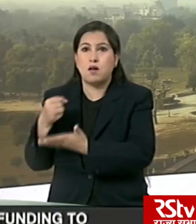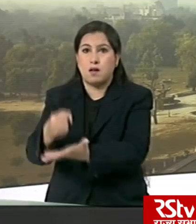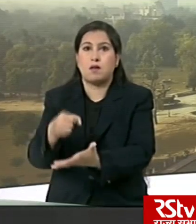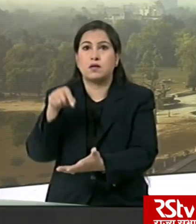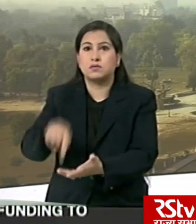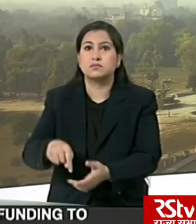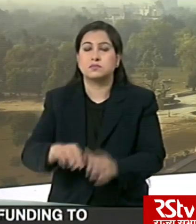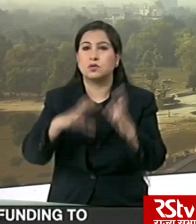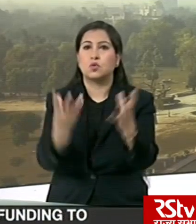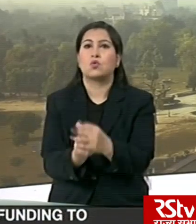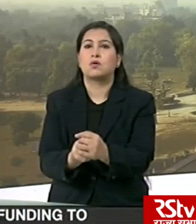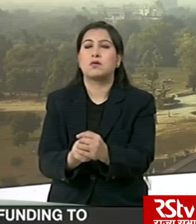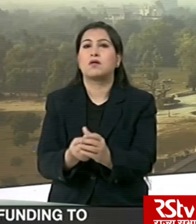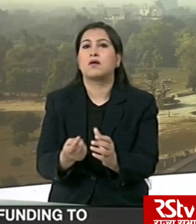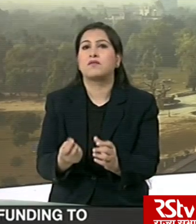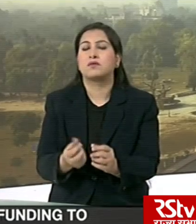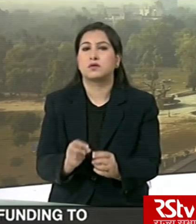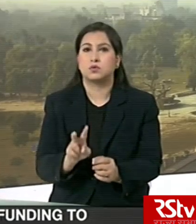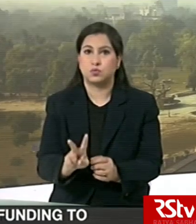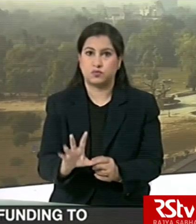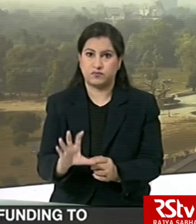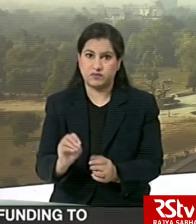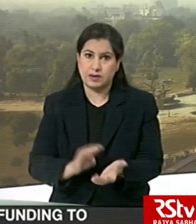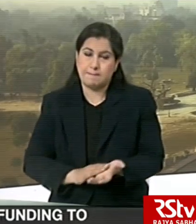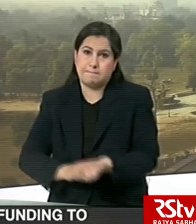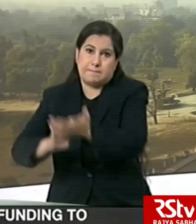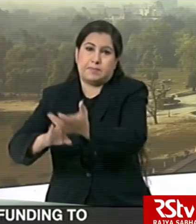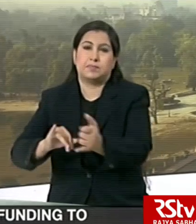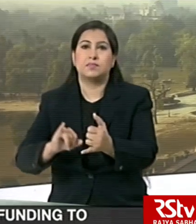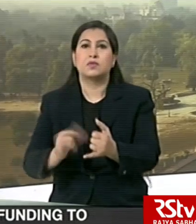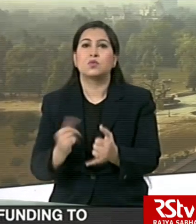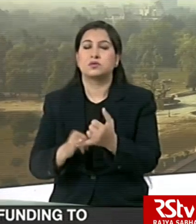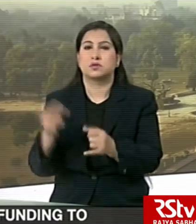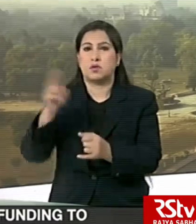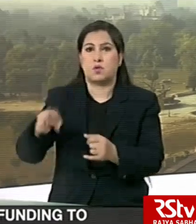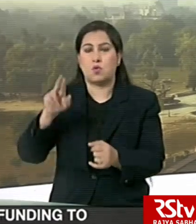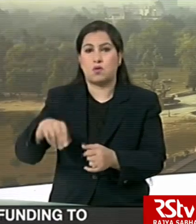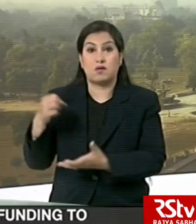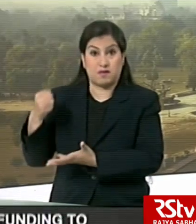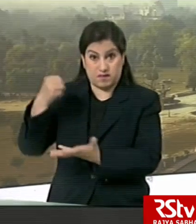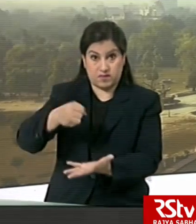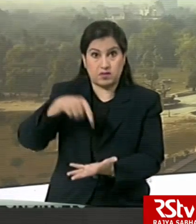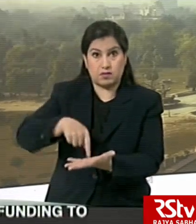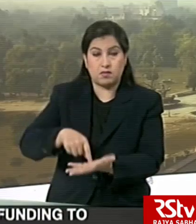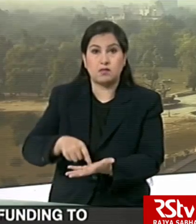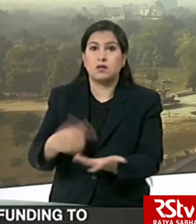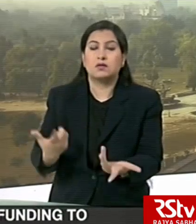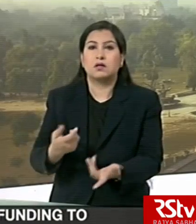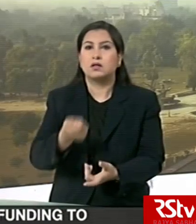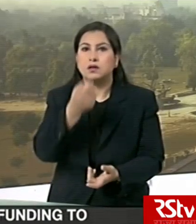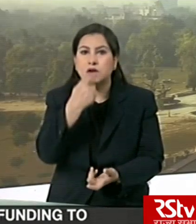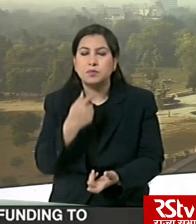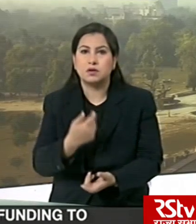bringing its total funding to more than 250 million U.S. dollars. The fund will help speed up the